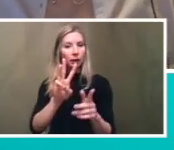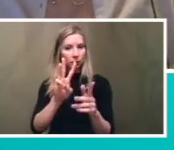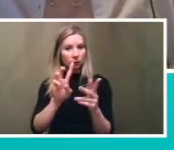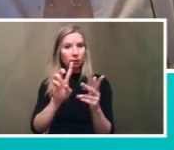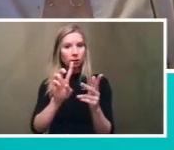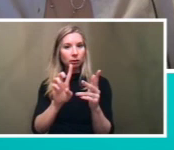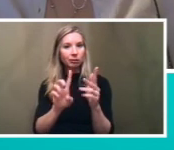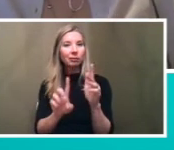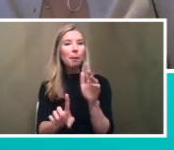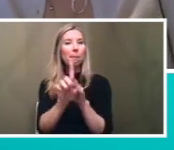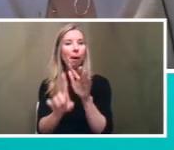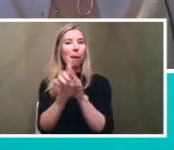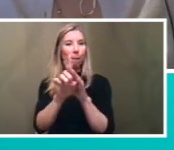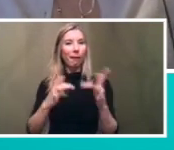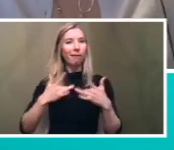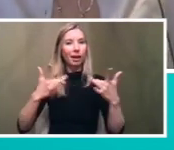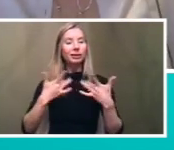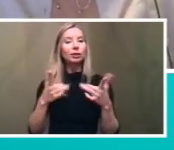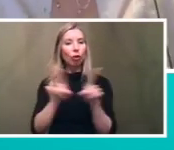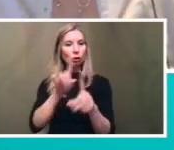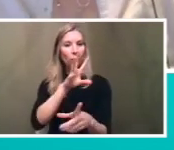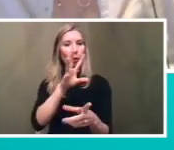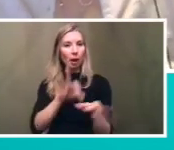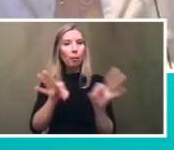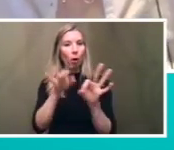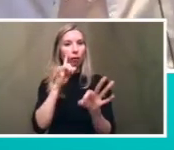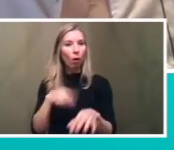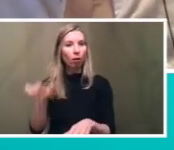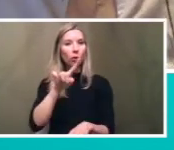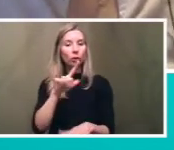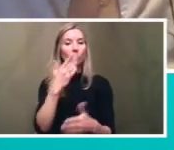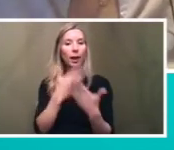strategies for us to stay connected and engaged with people moving forward so thanks for that